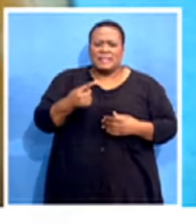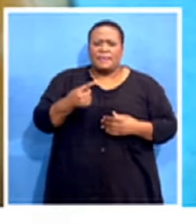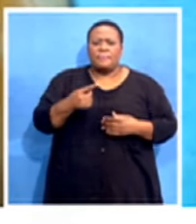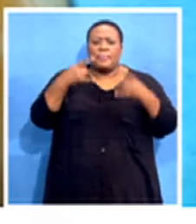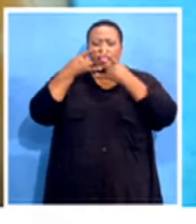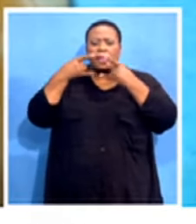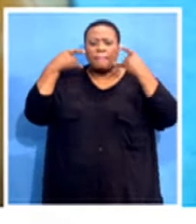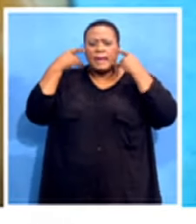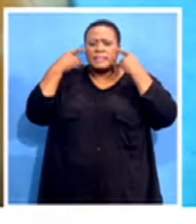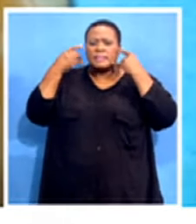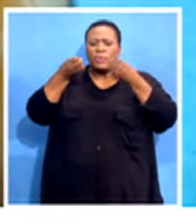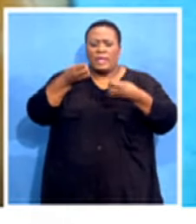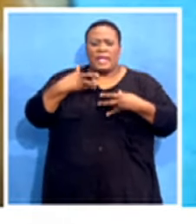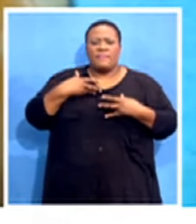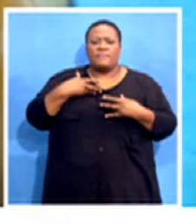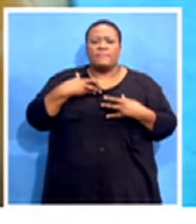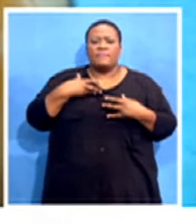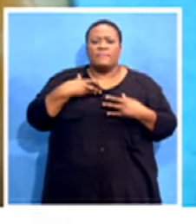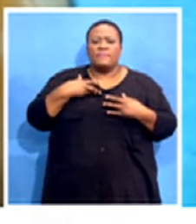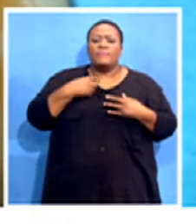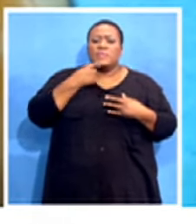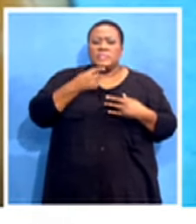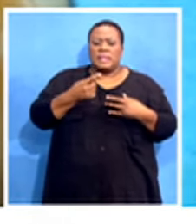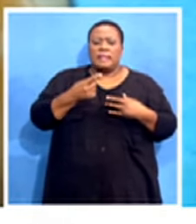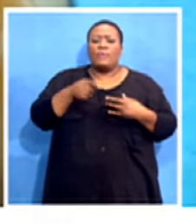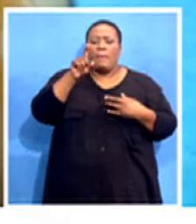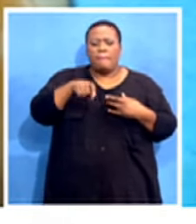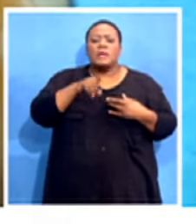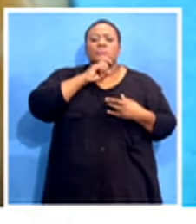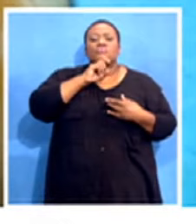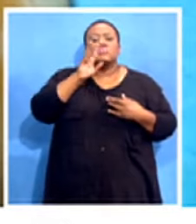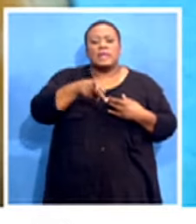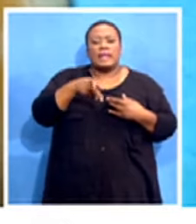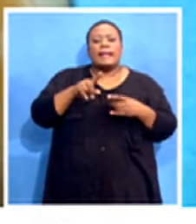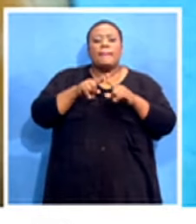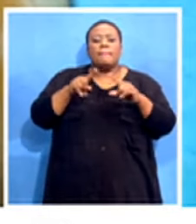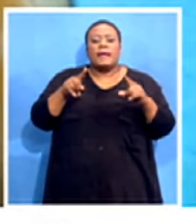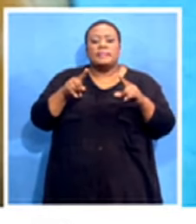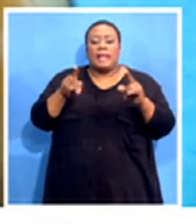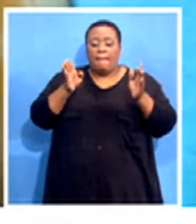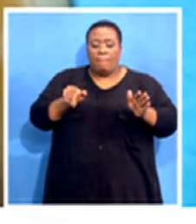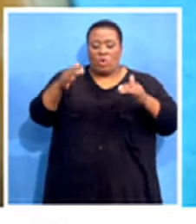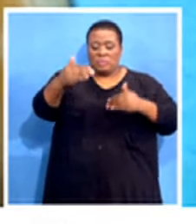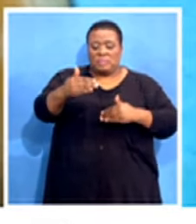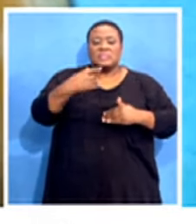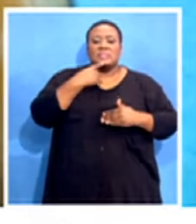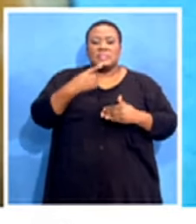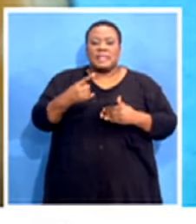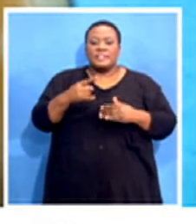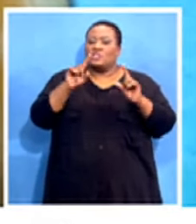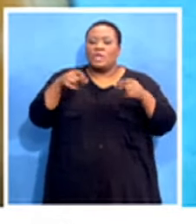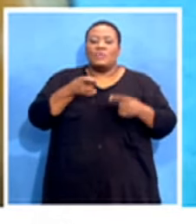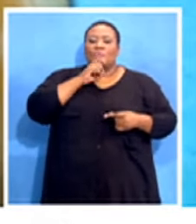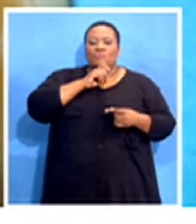that we are given, written, it's a mask that we must be used. But when you look at the box itself, it was written not for use in the medical